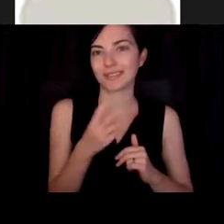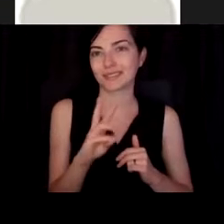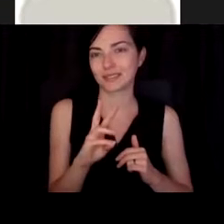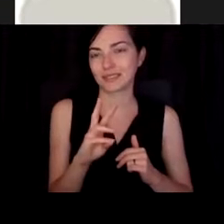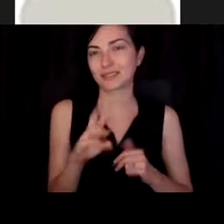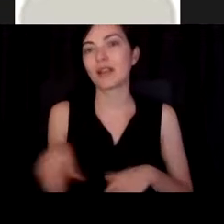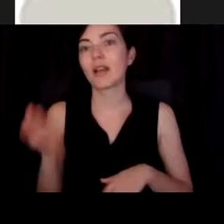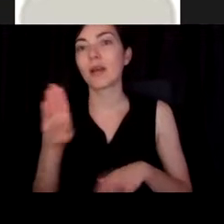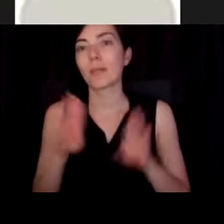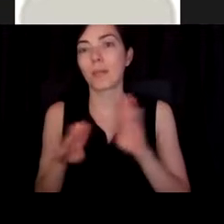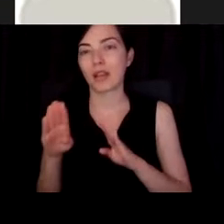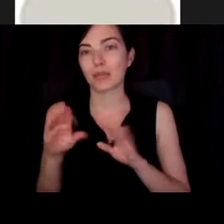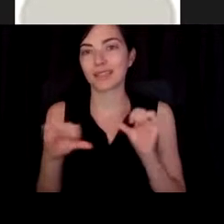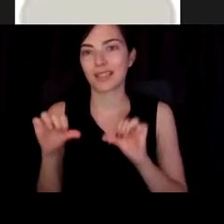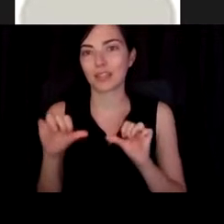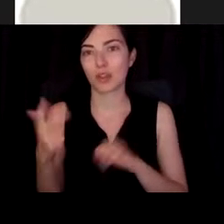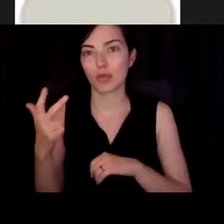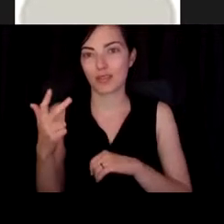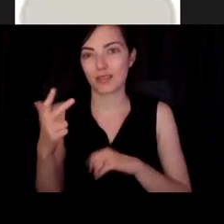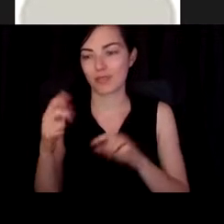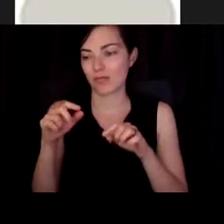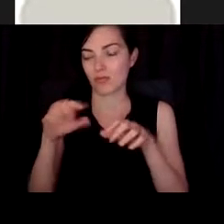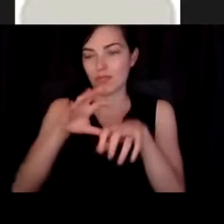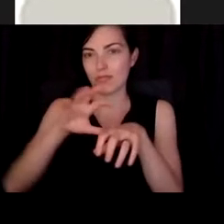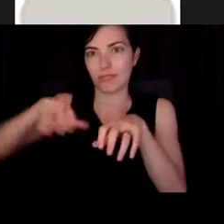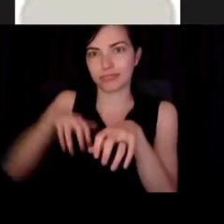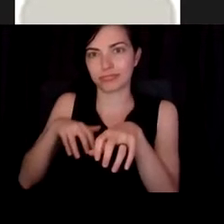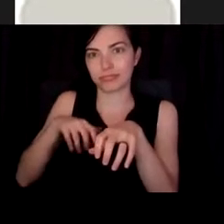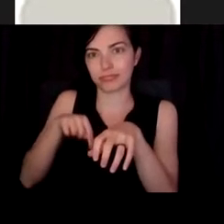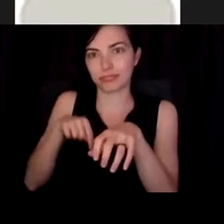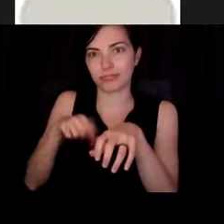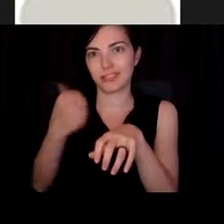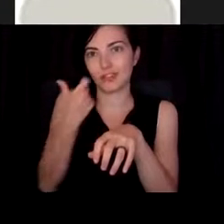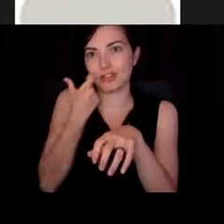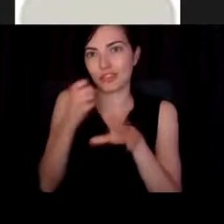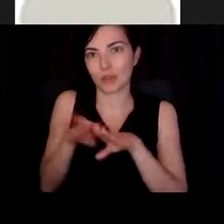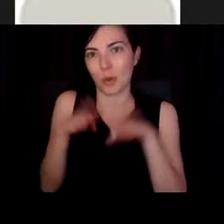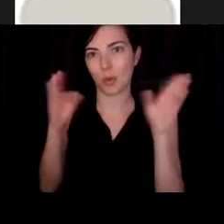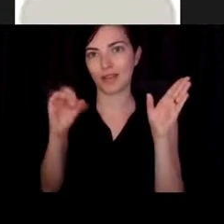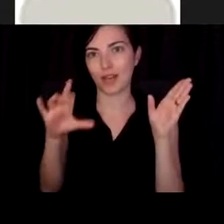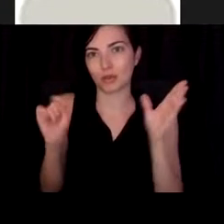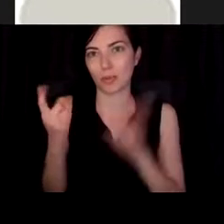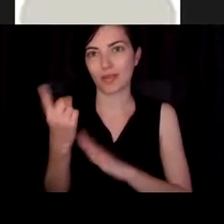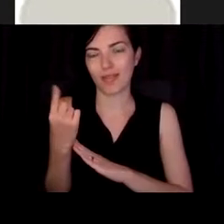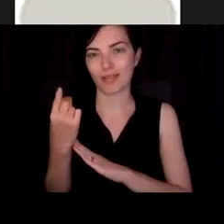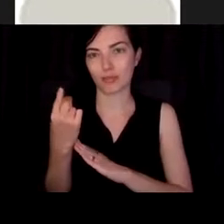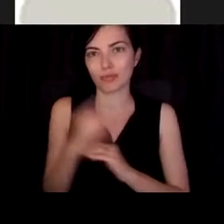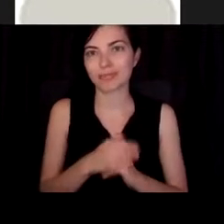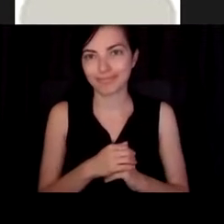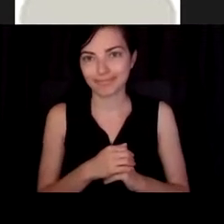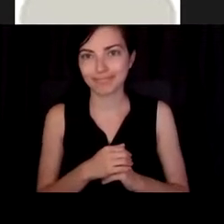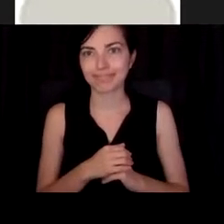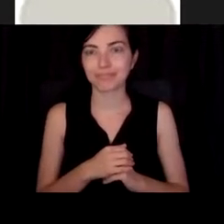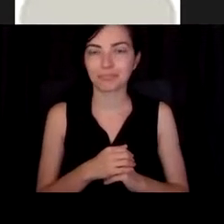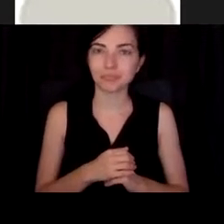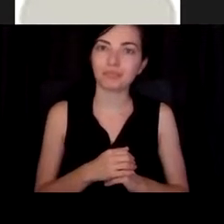bioscience three, which is right behind us, just opened in October last year. And these contain